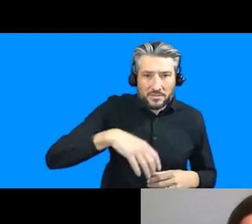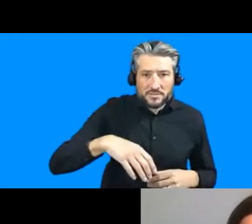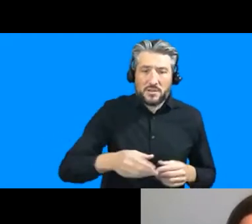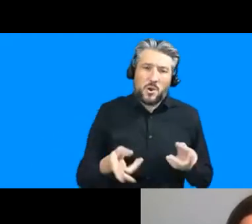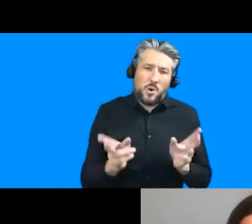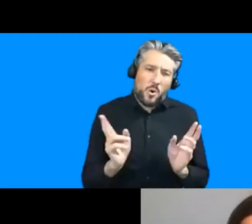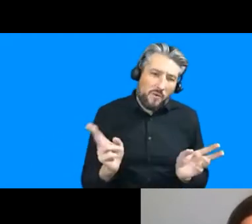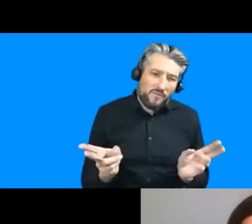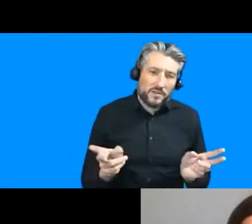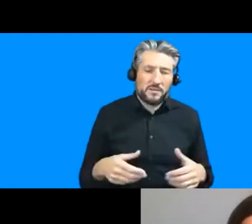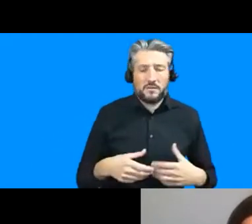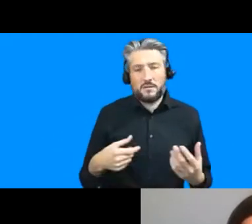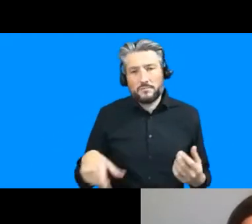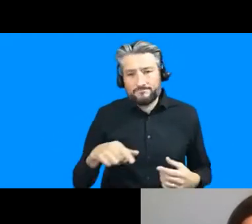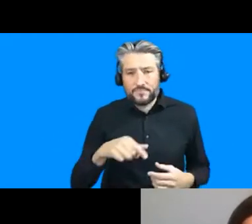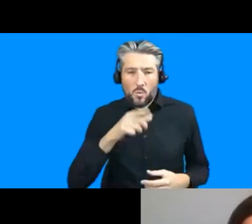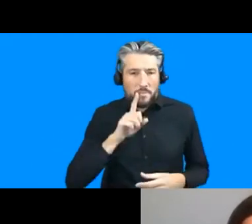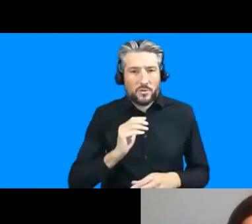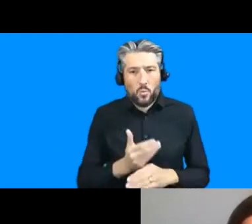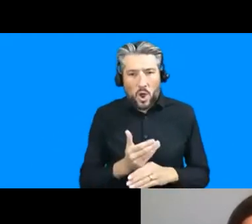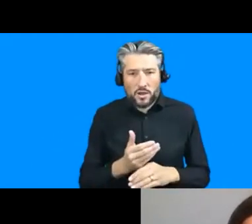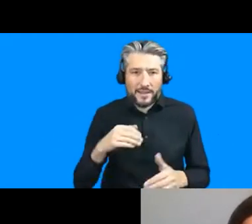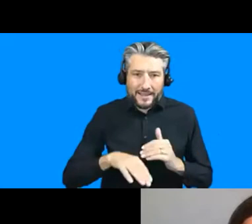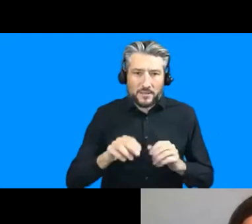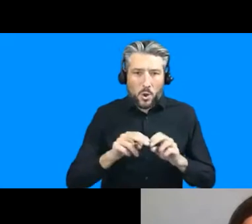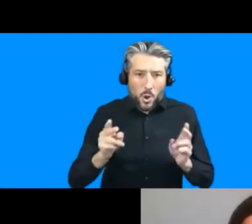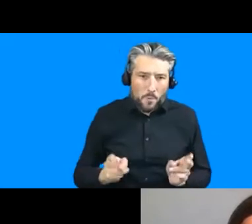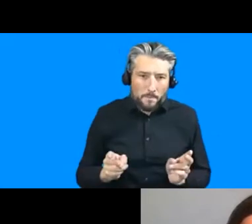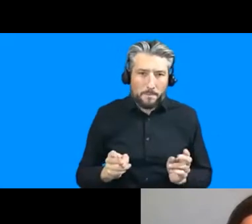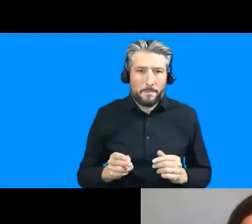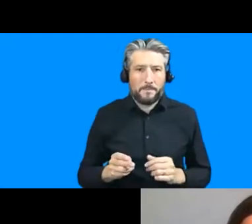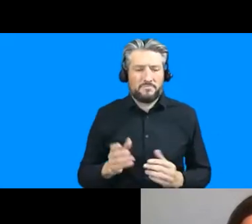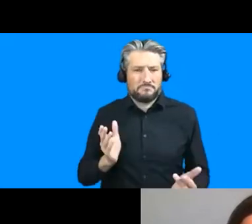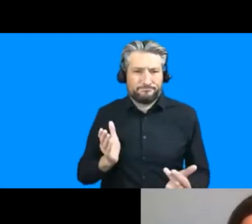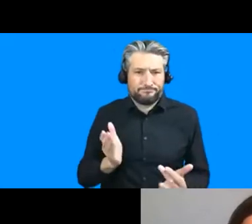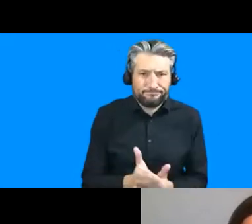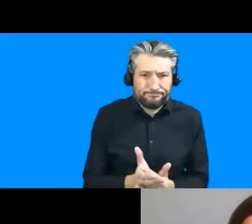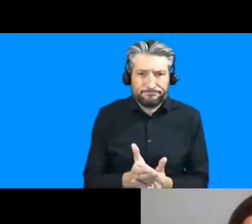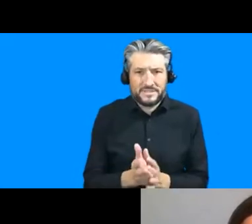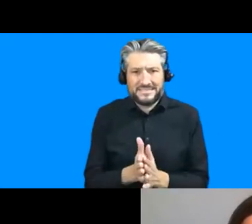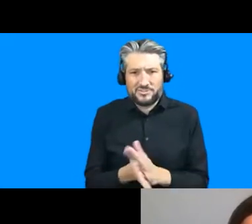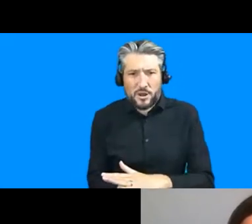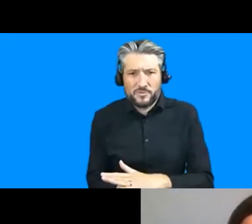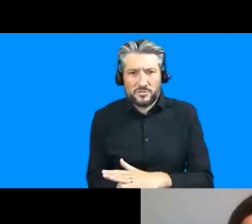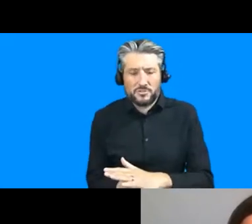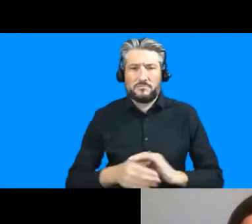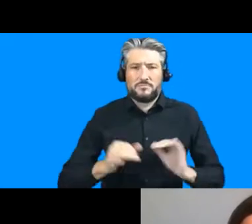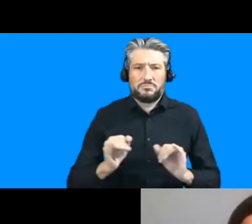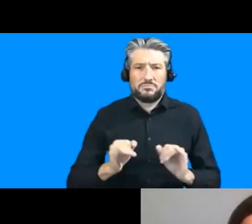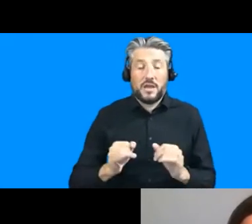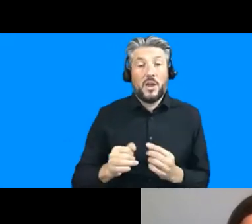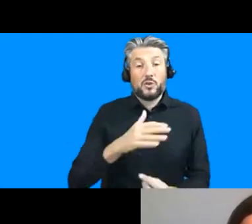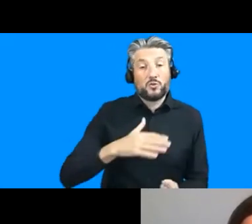homes uh those kinds of disruptions also you know so there are these so social networks uh